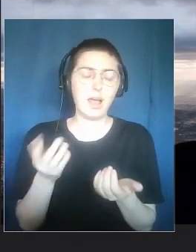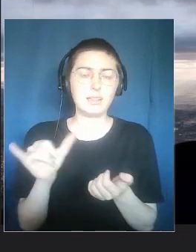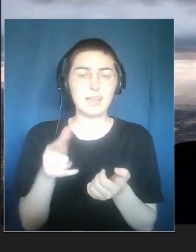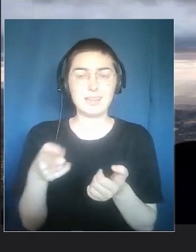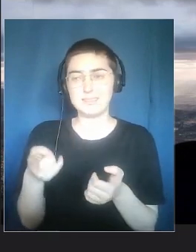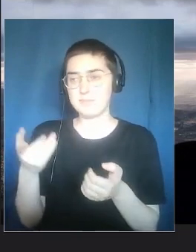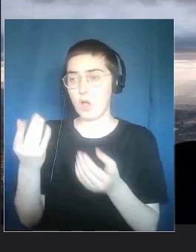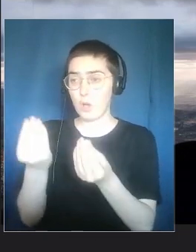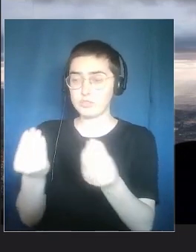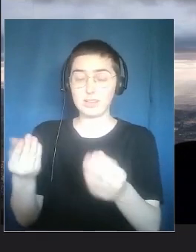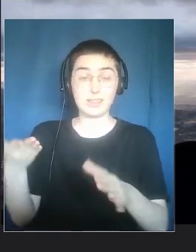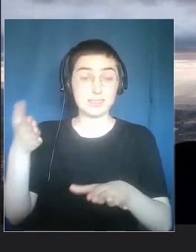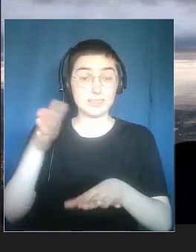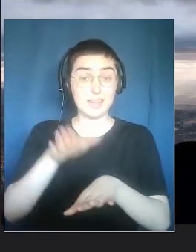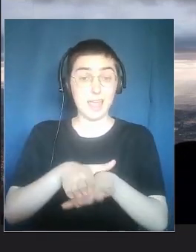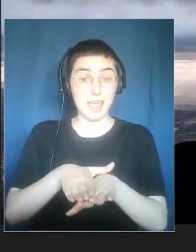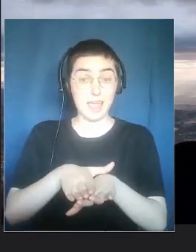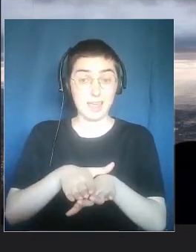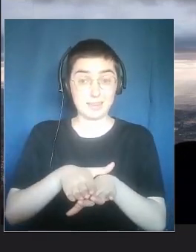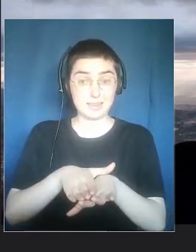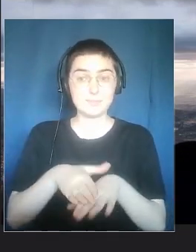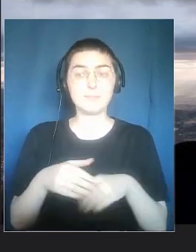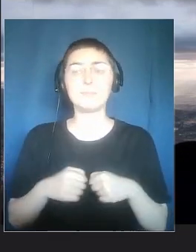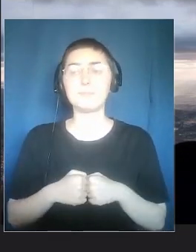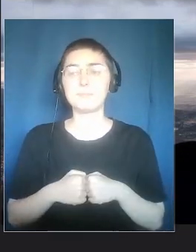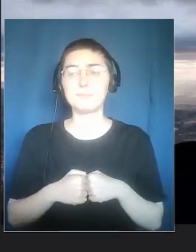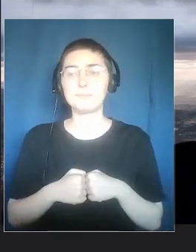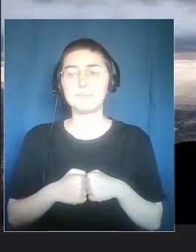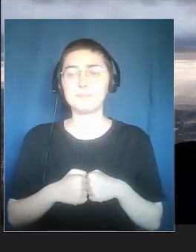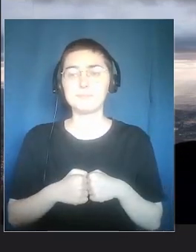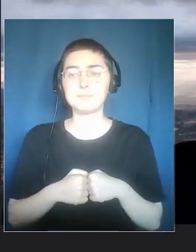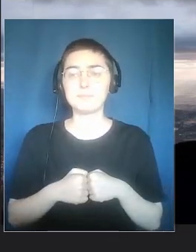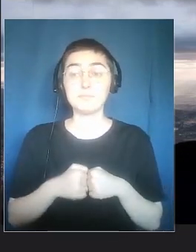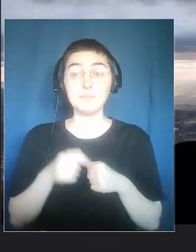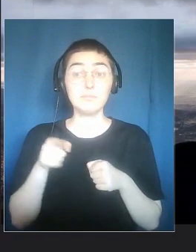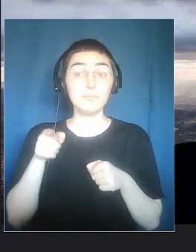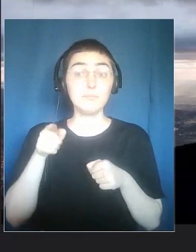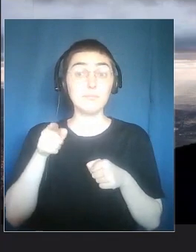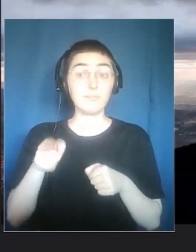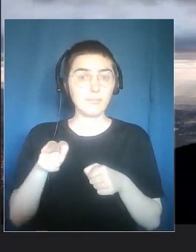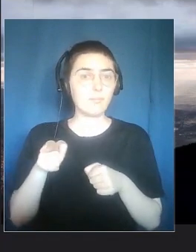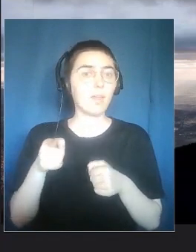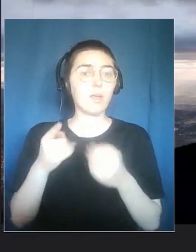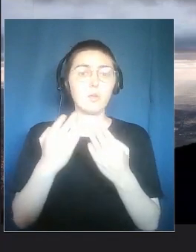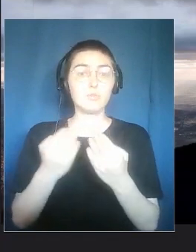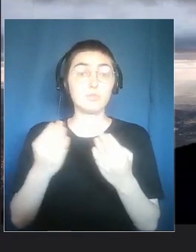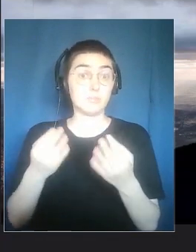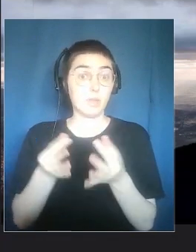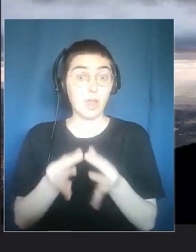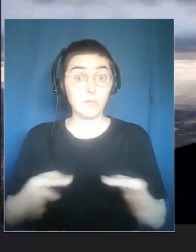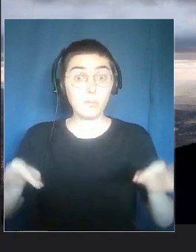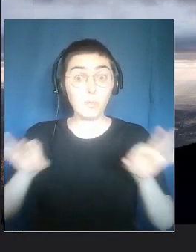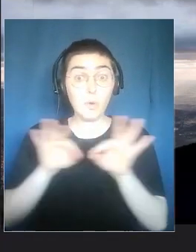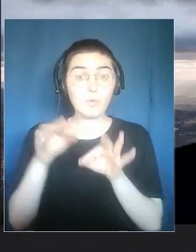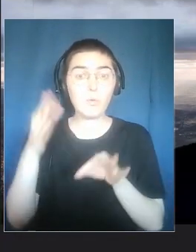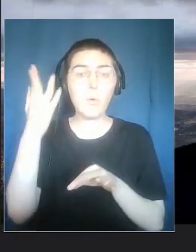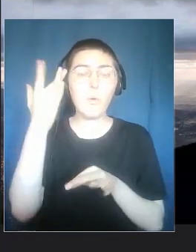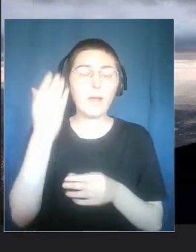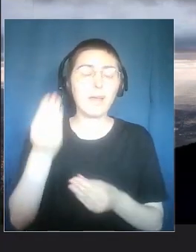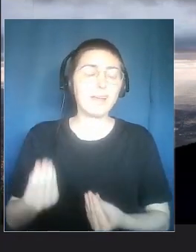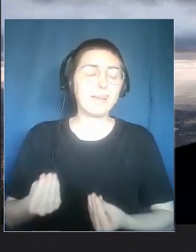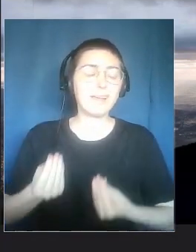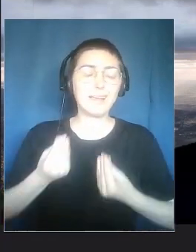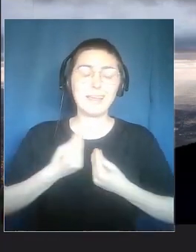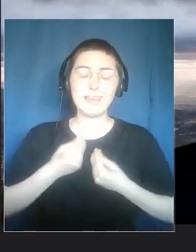the story. So the theatre gives us information, makes us reflect, makes us